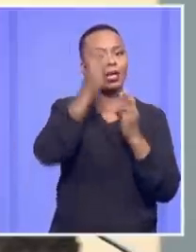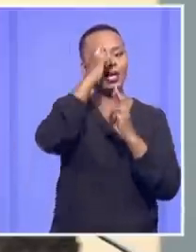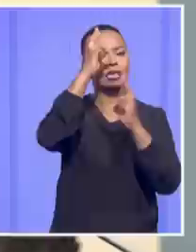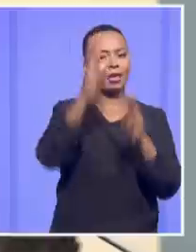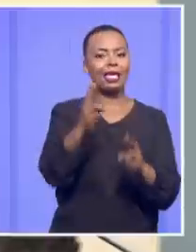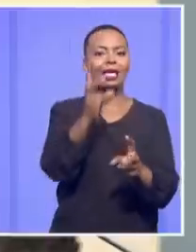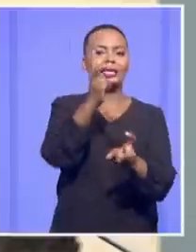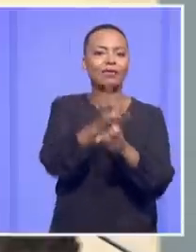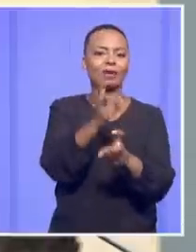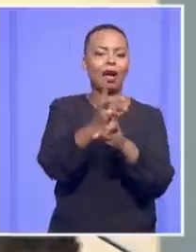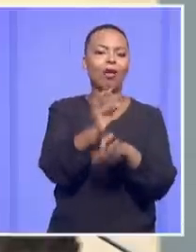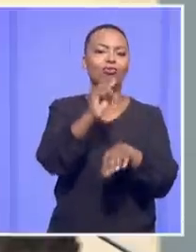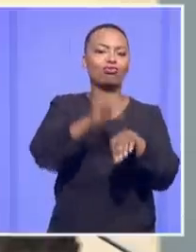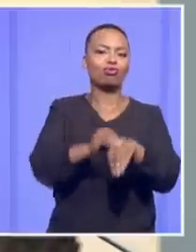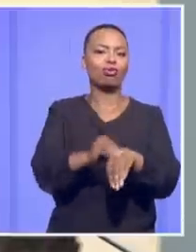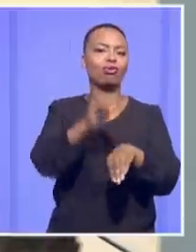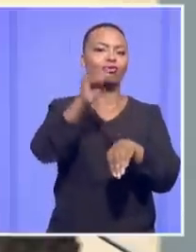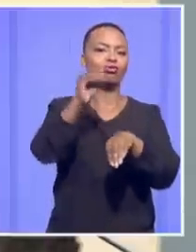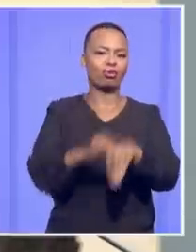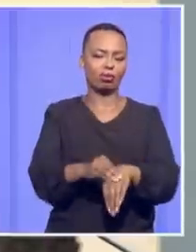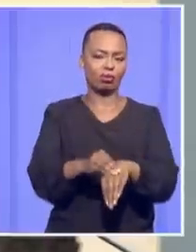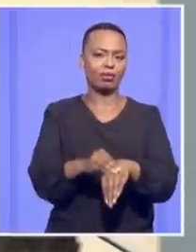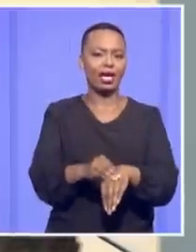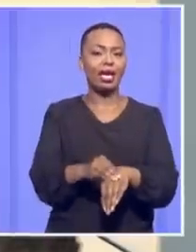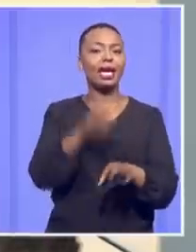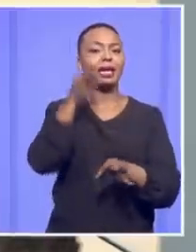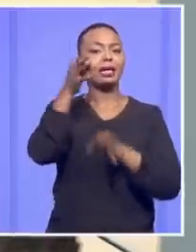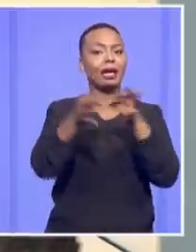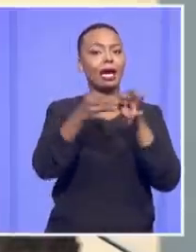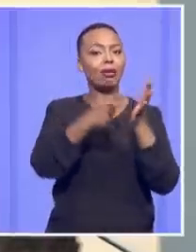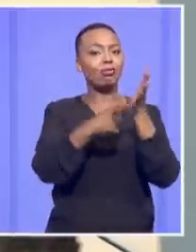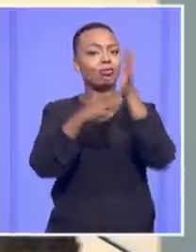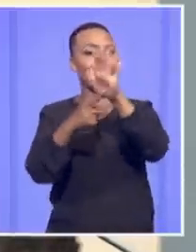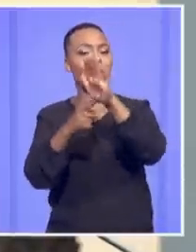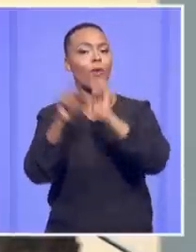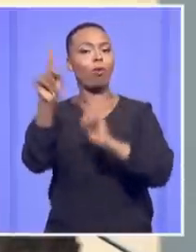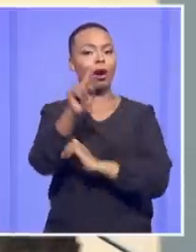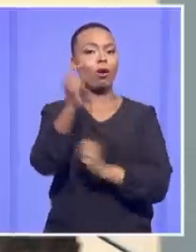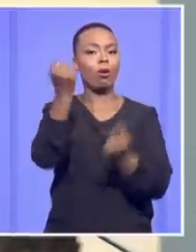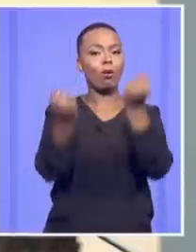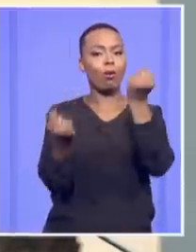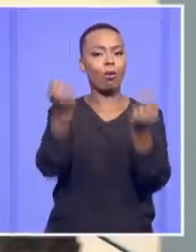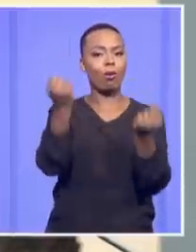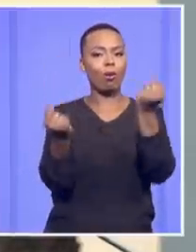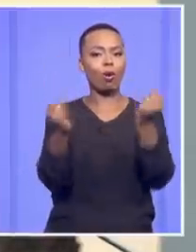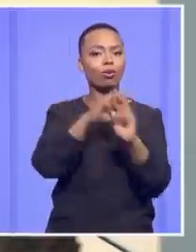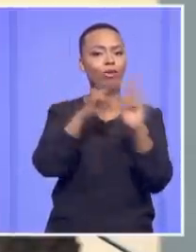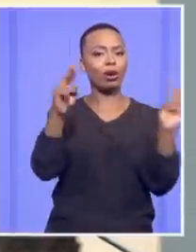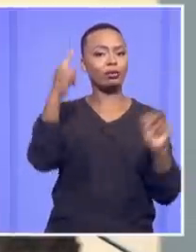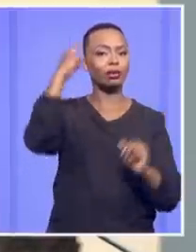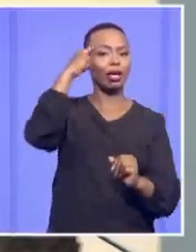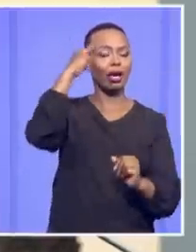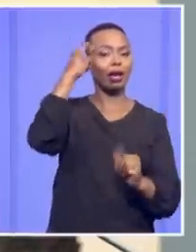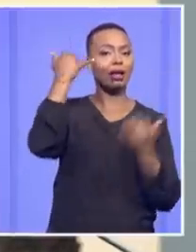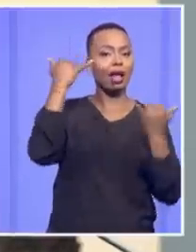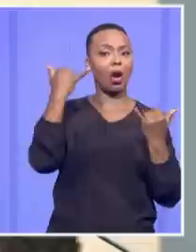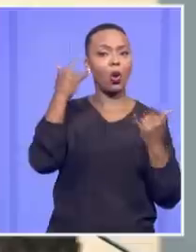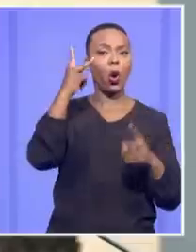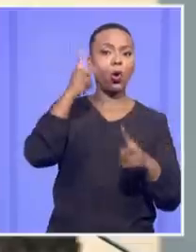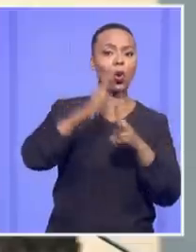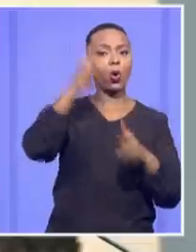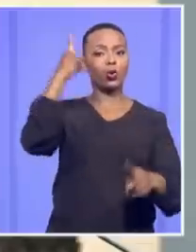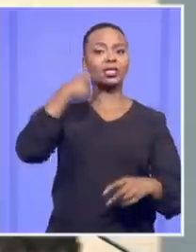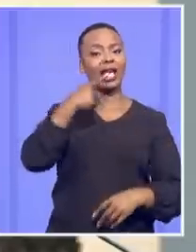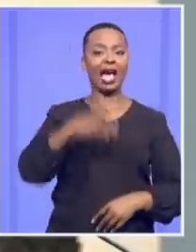difficult problem, and what it demonstrates is that the court should not too readily conclude that a president is biased